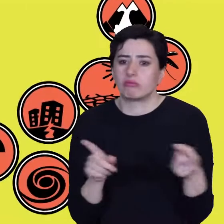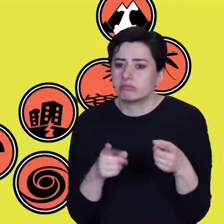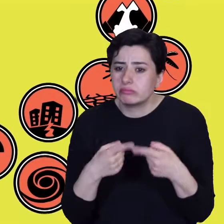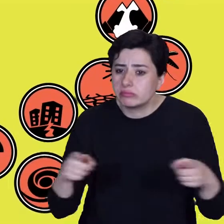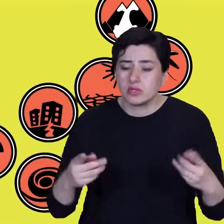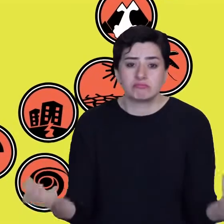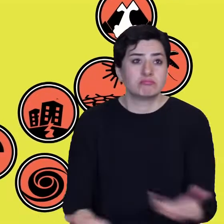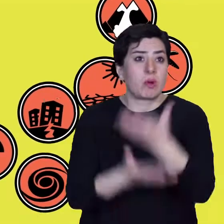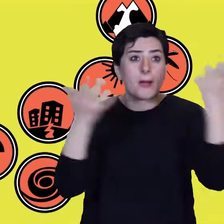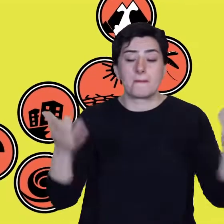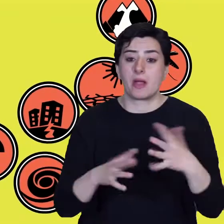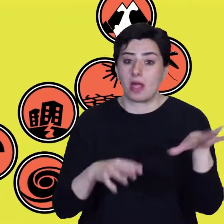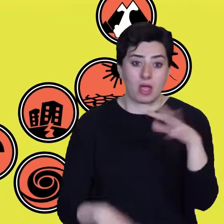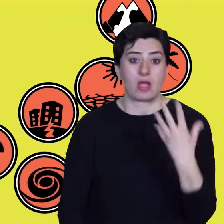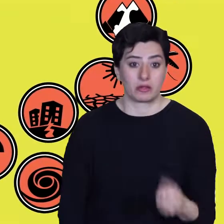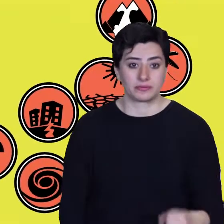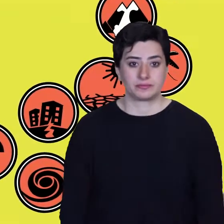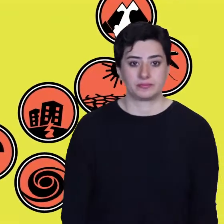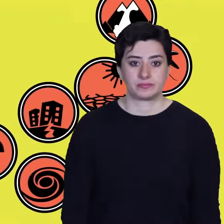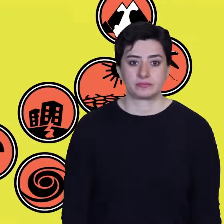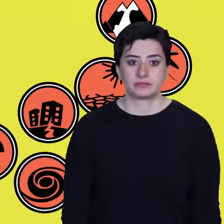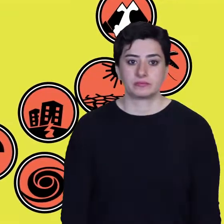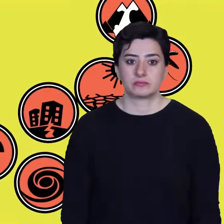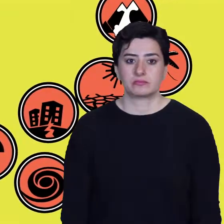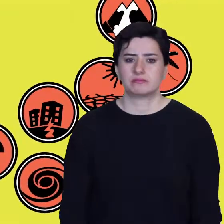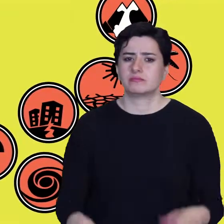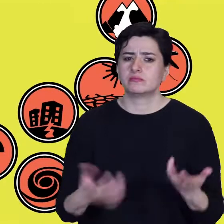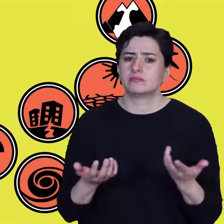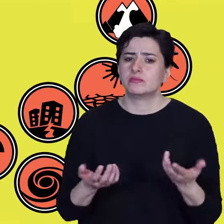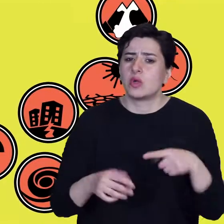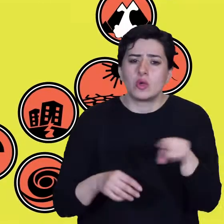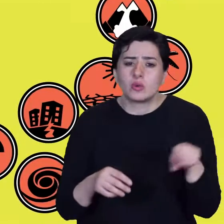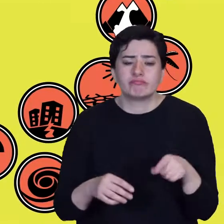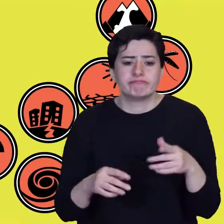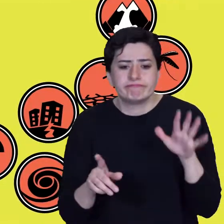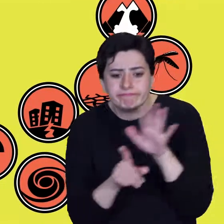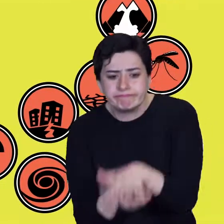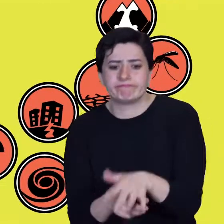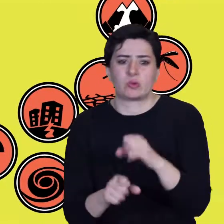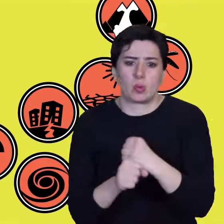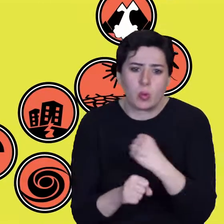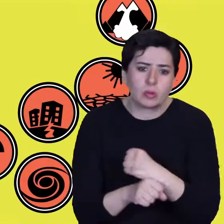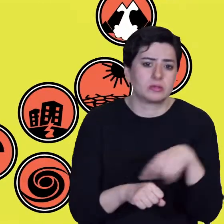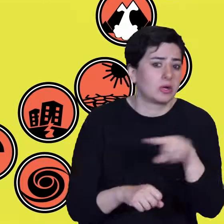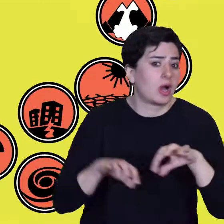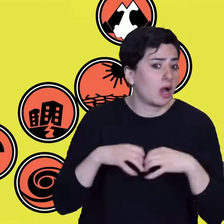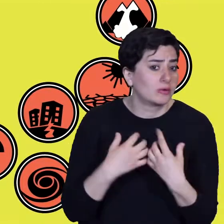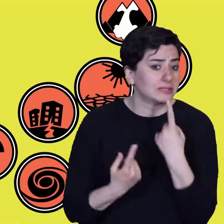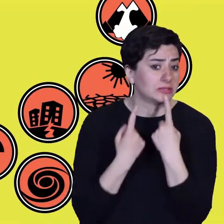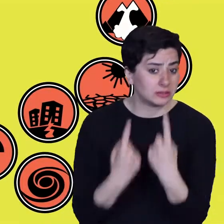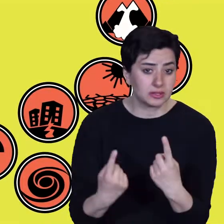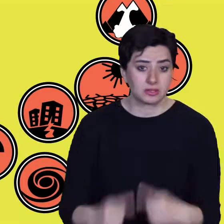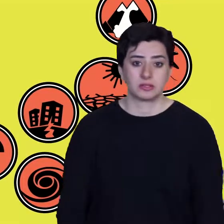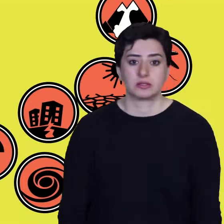hazard? Symbols of disaster appear within the circular frames. A hazard is an event or a process, either natural or human-made,